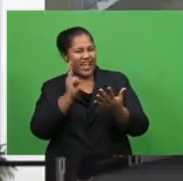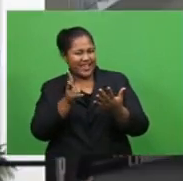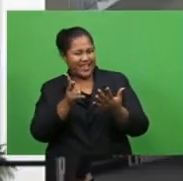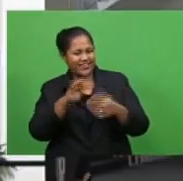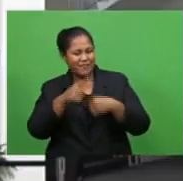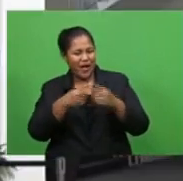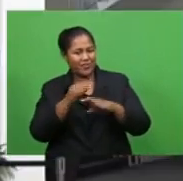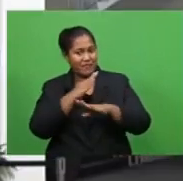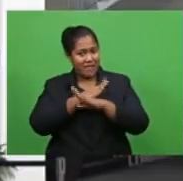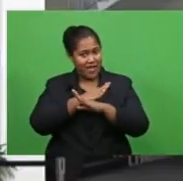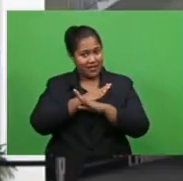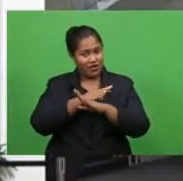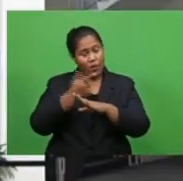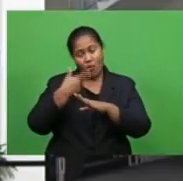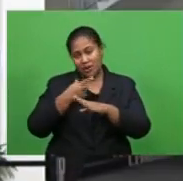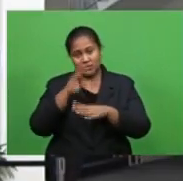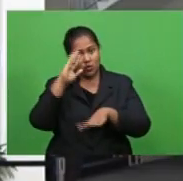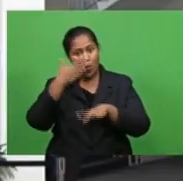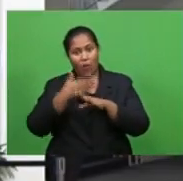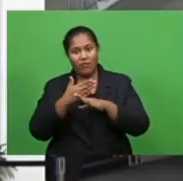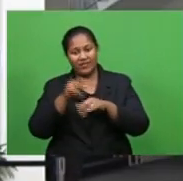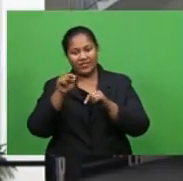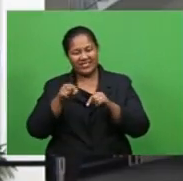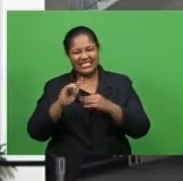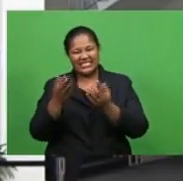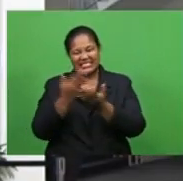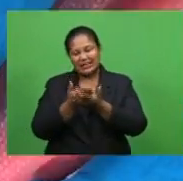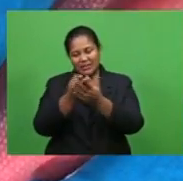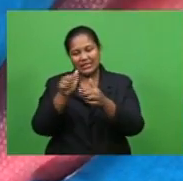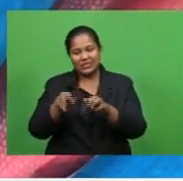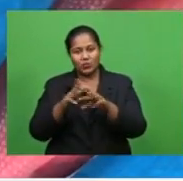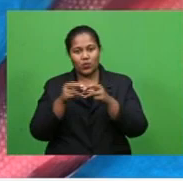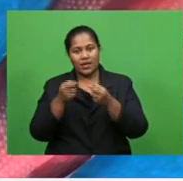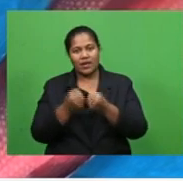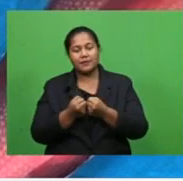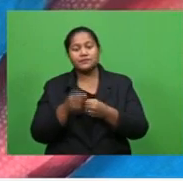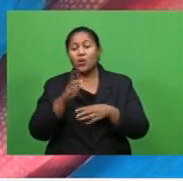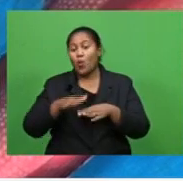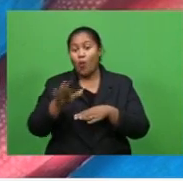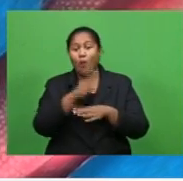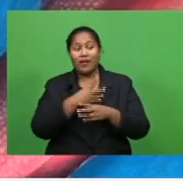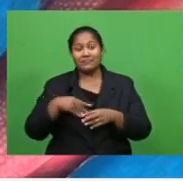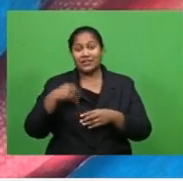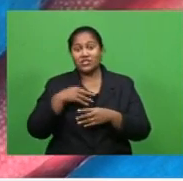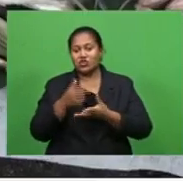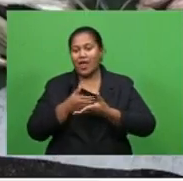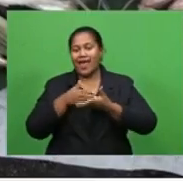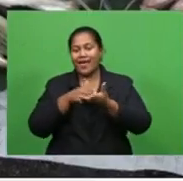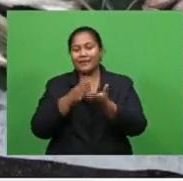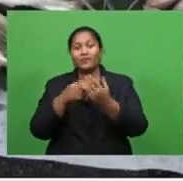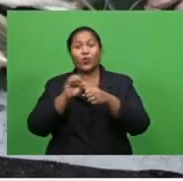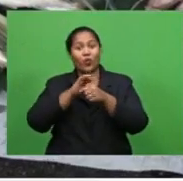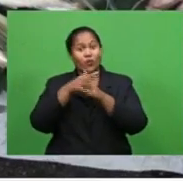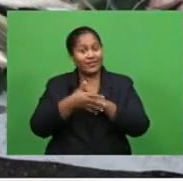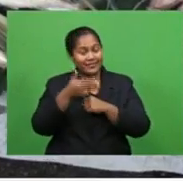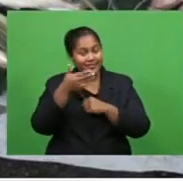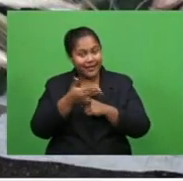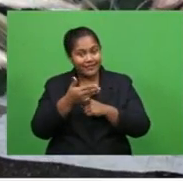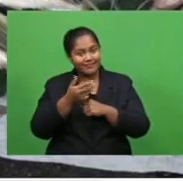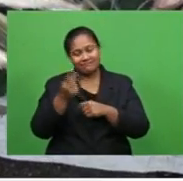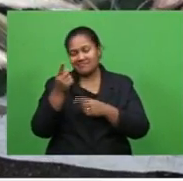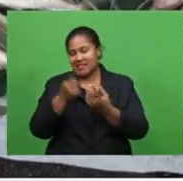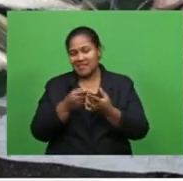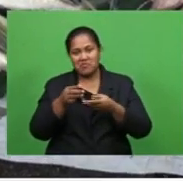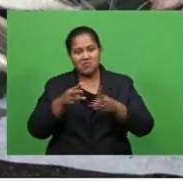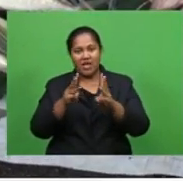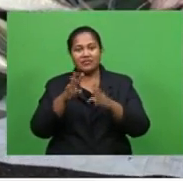hopefully is to be submitted this weekend. All ministries are helping cope with COVID-19 in whatever way possible